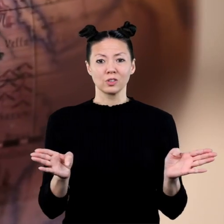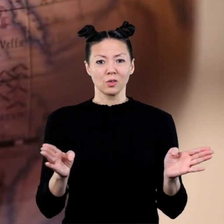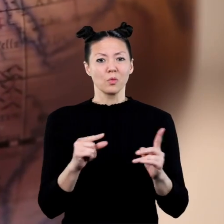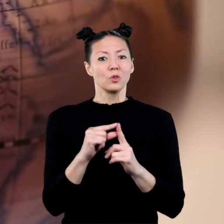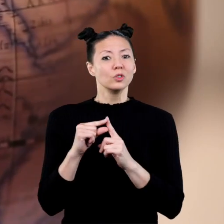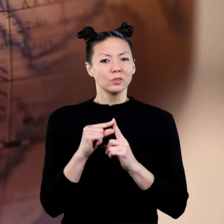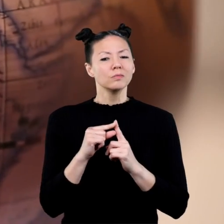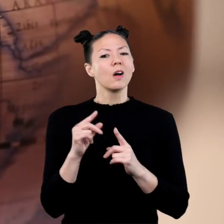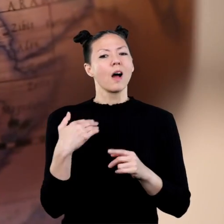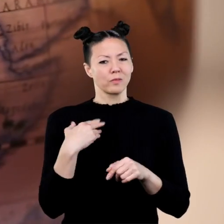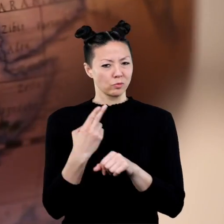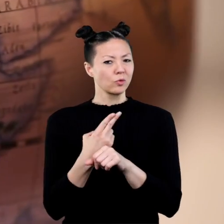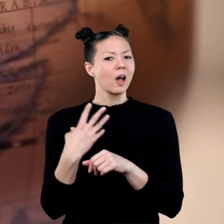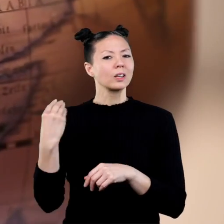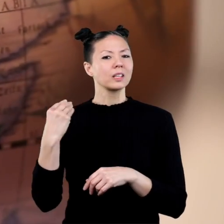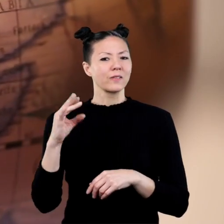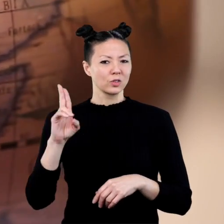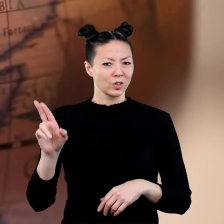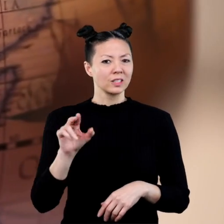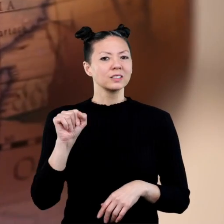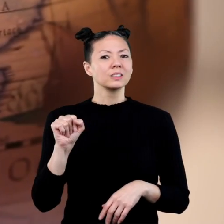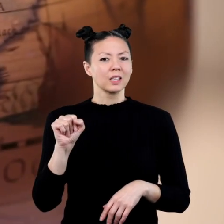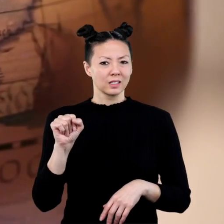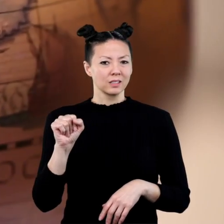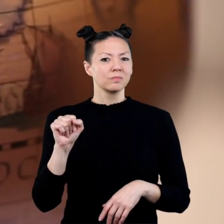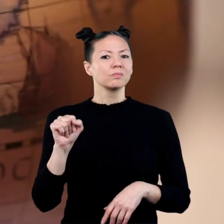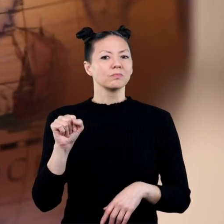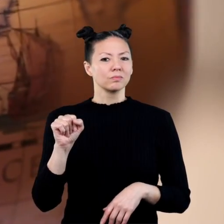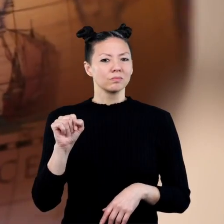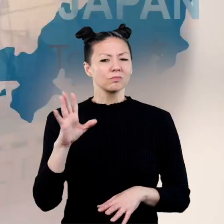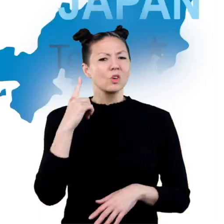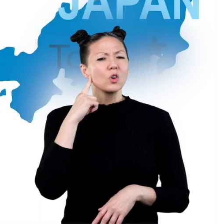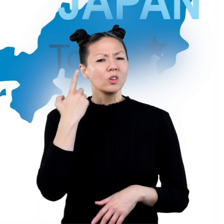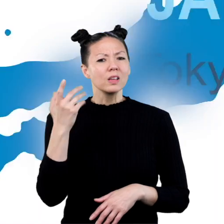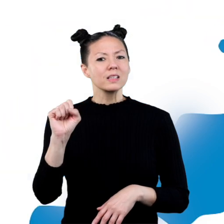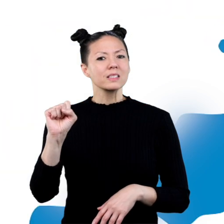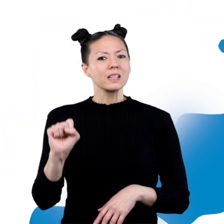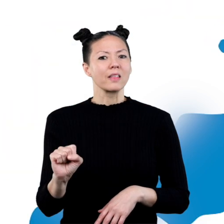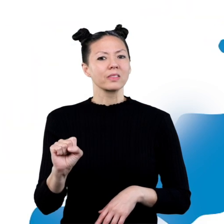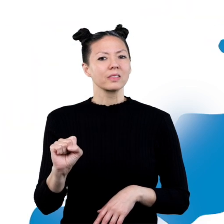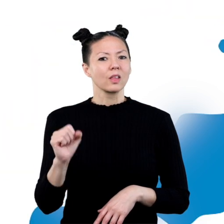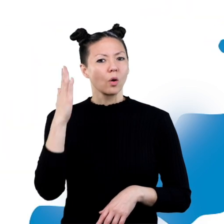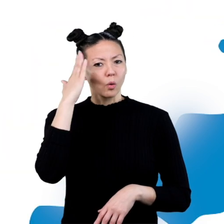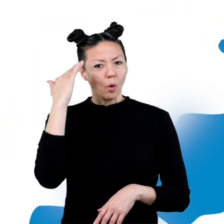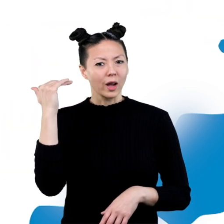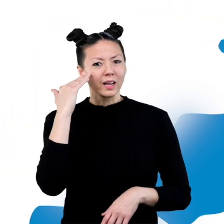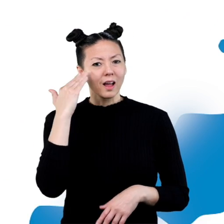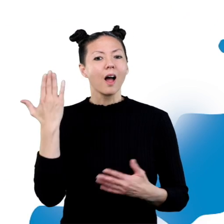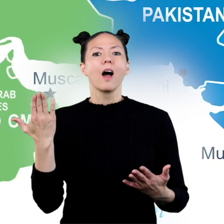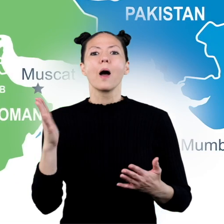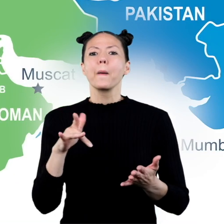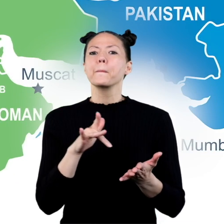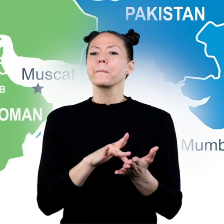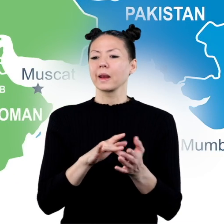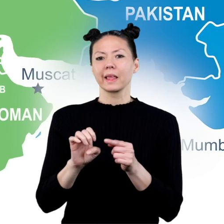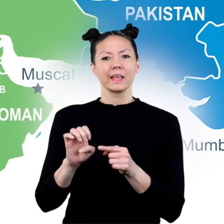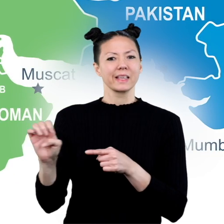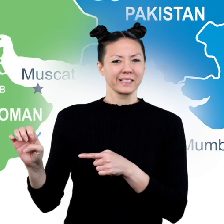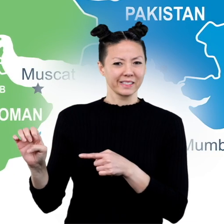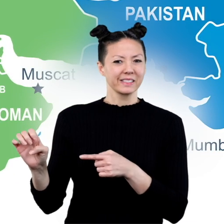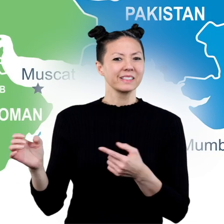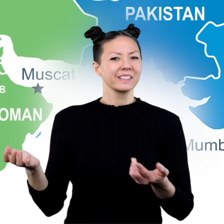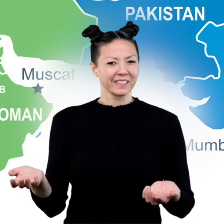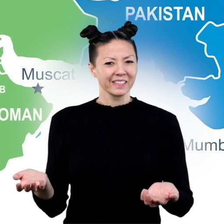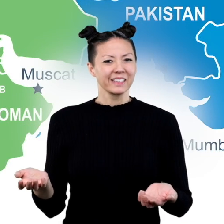words are also used outside of the United States. Have you heard of South Korea? What about the Middle